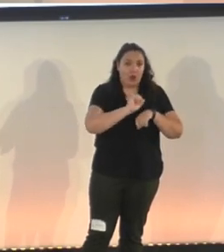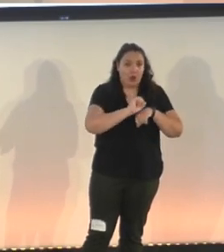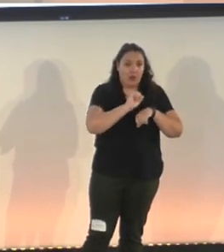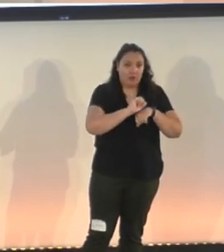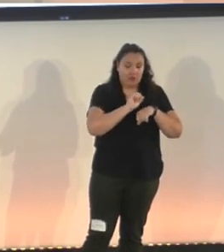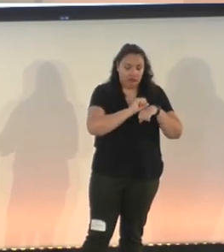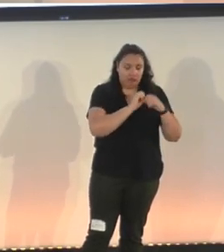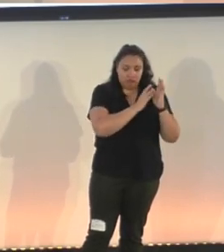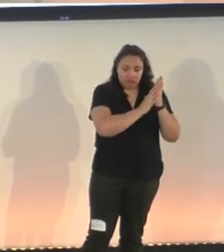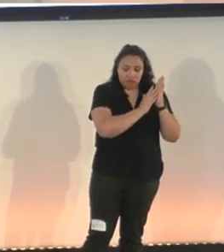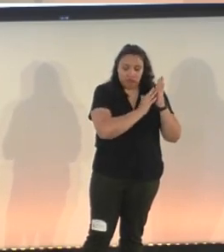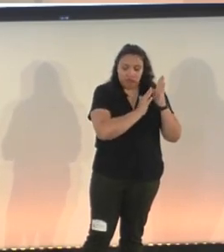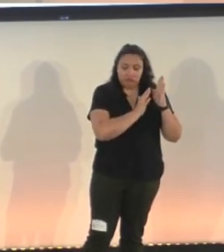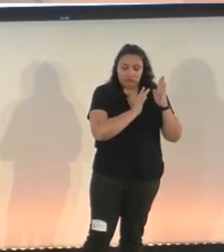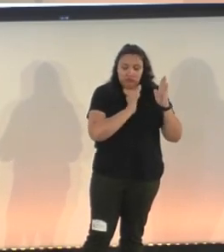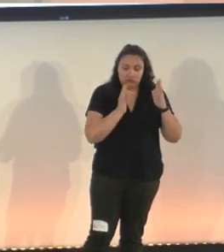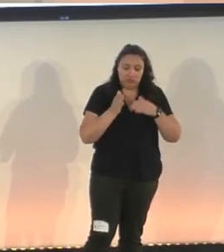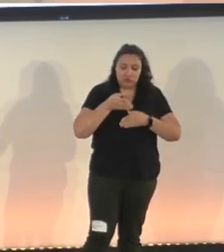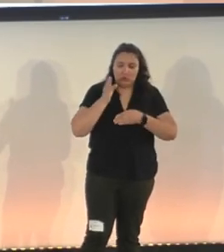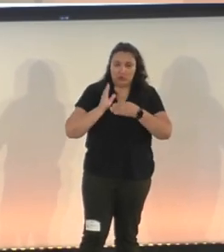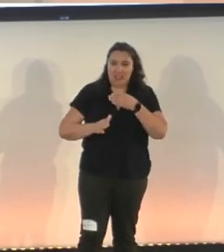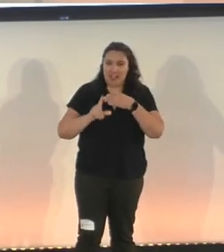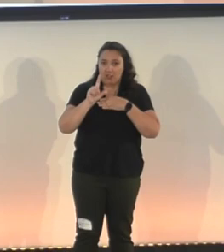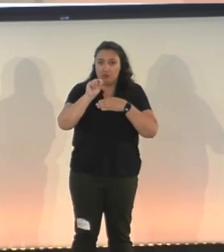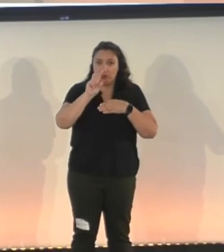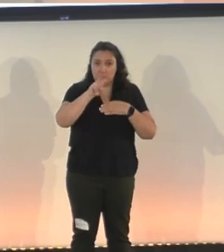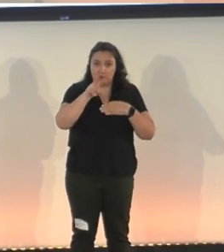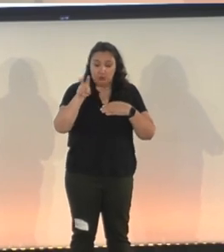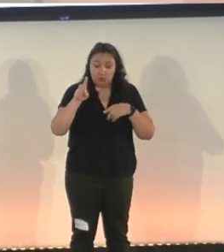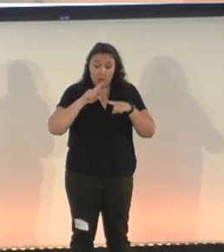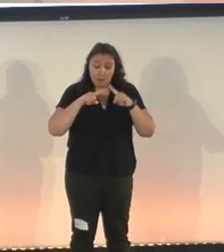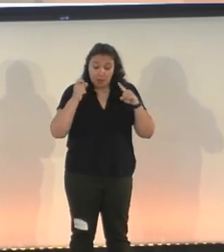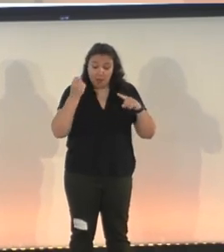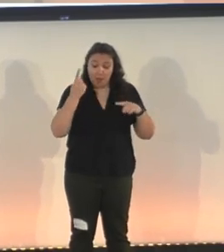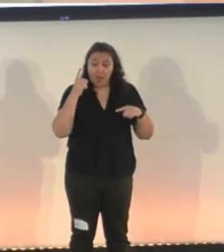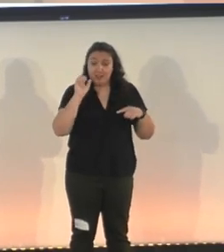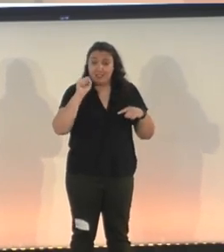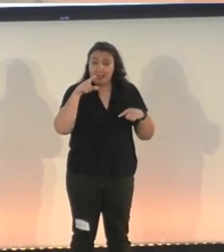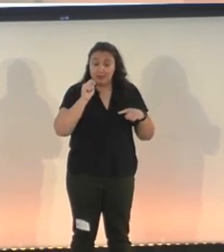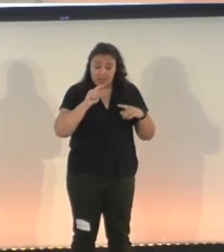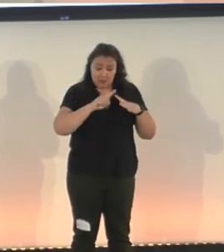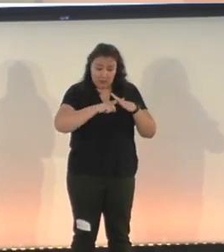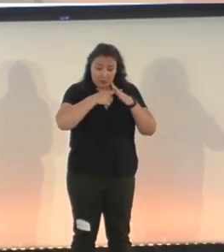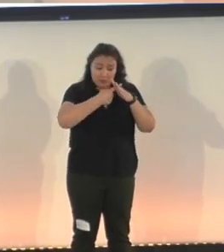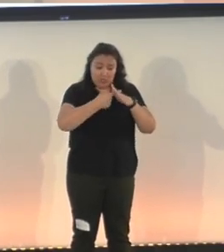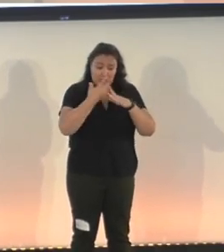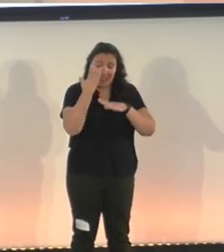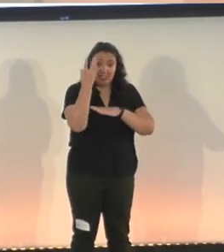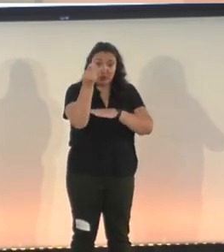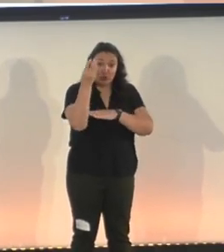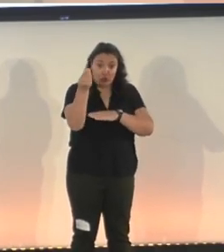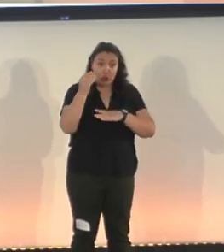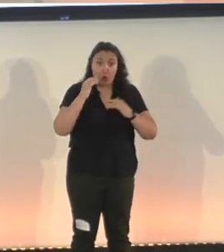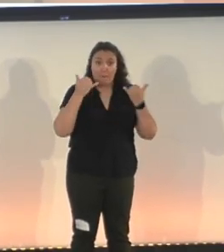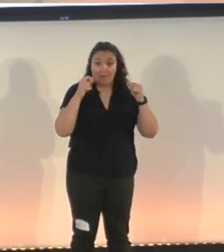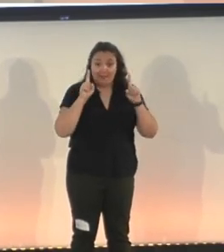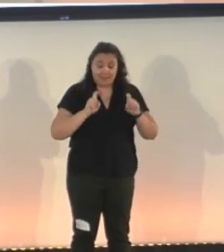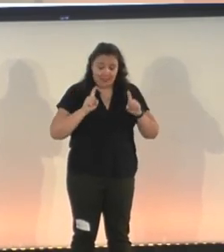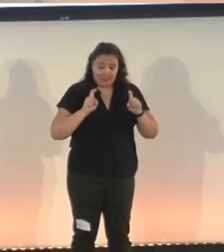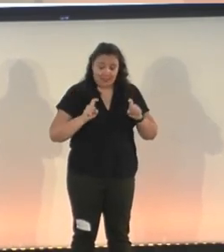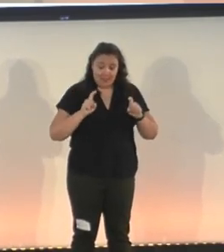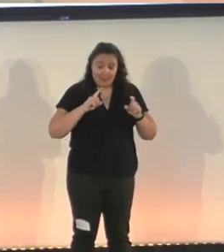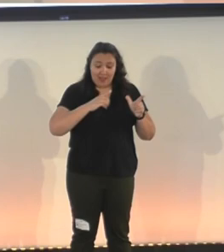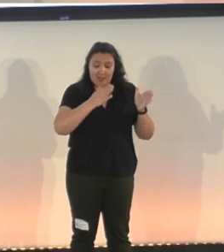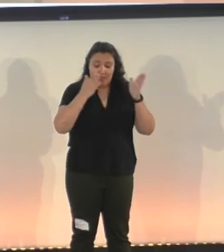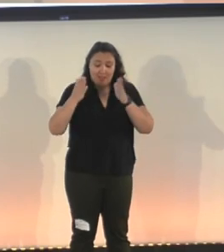uh, through the end of 22. However, in September, we started our external play testing. And then, in